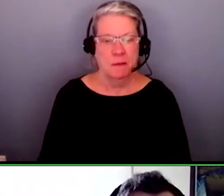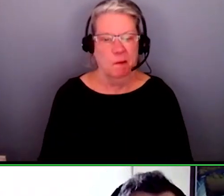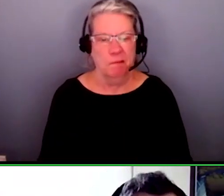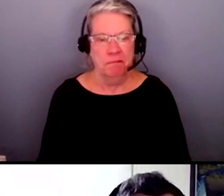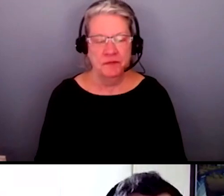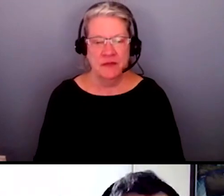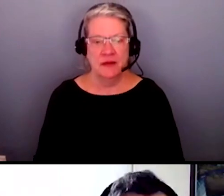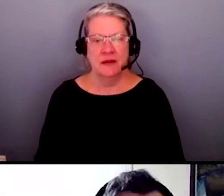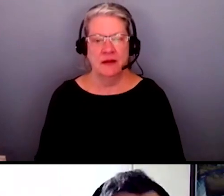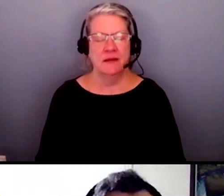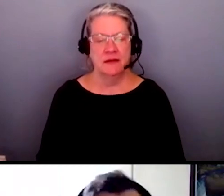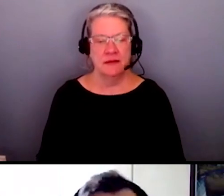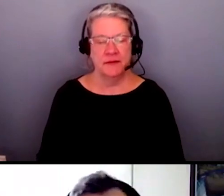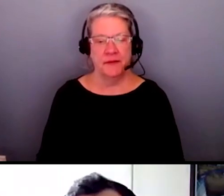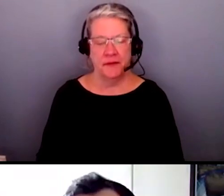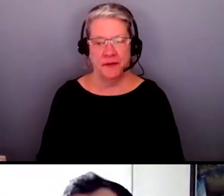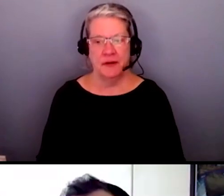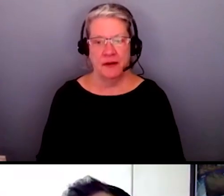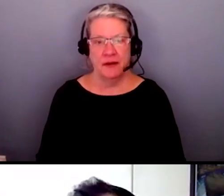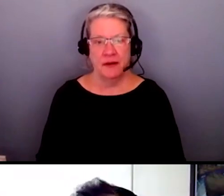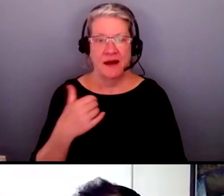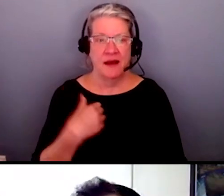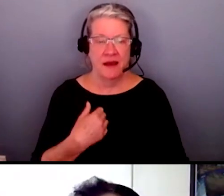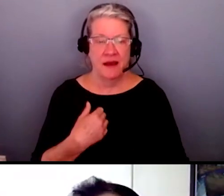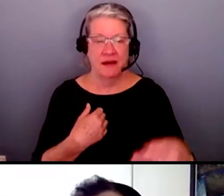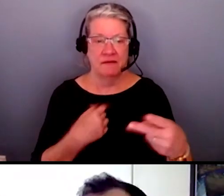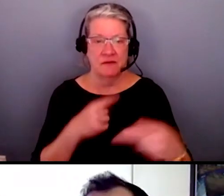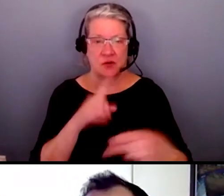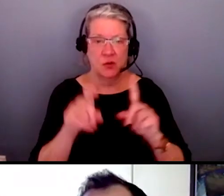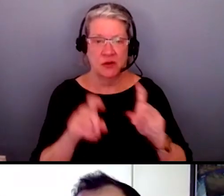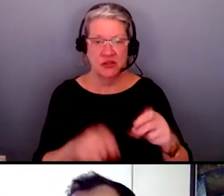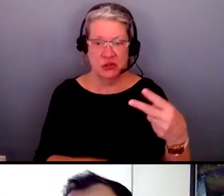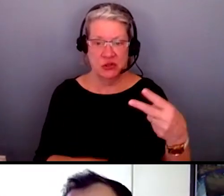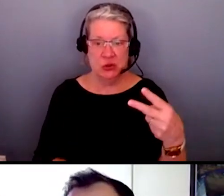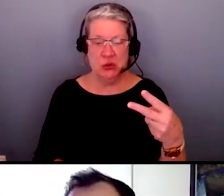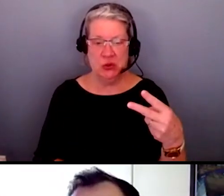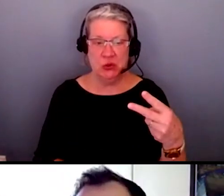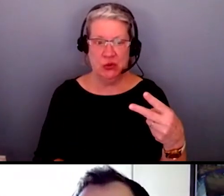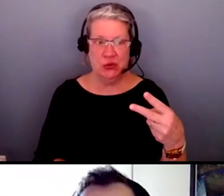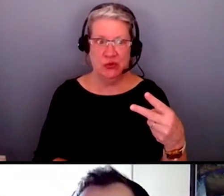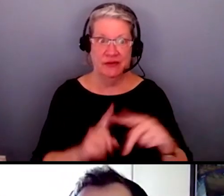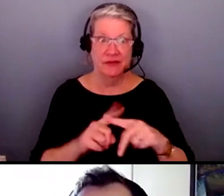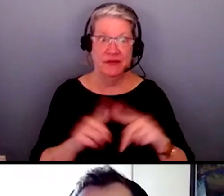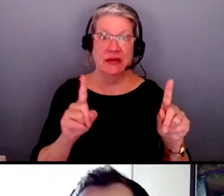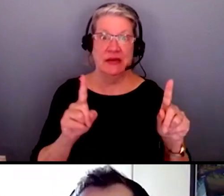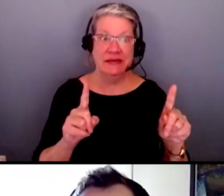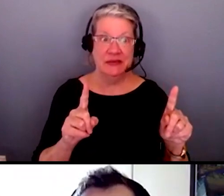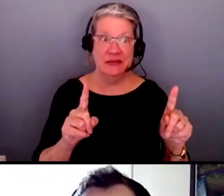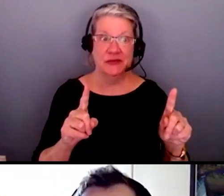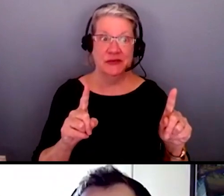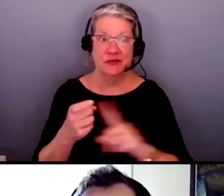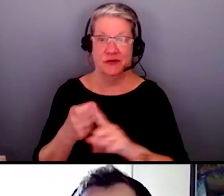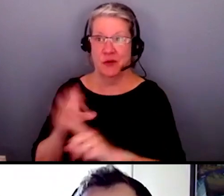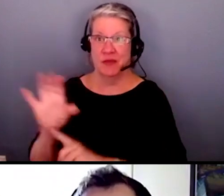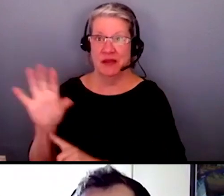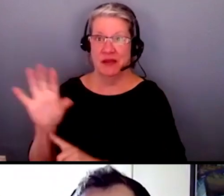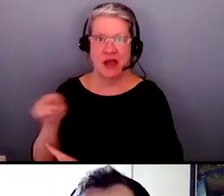so i have um two questions that are quite different if they're from the chat um